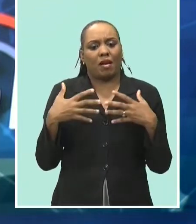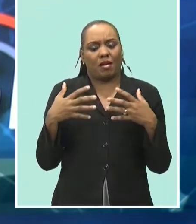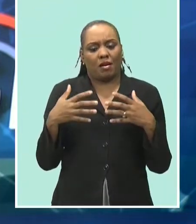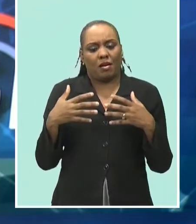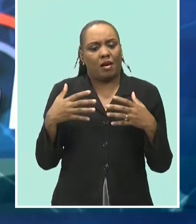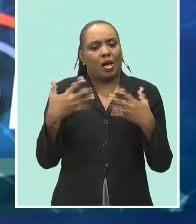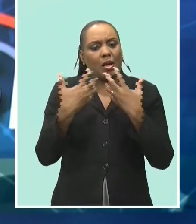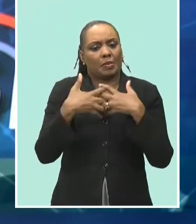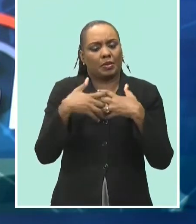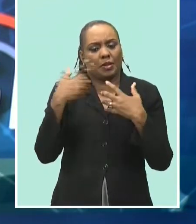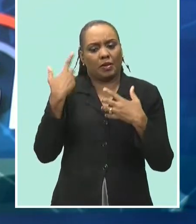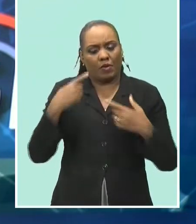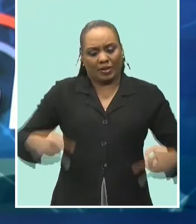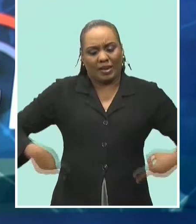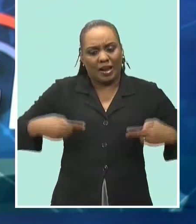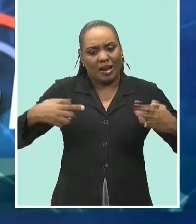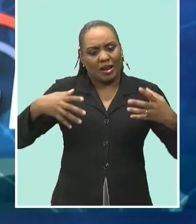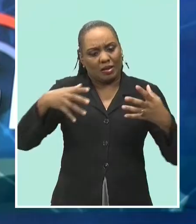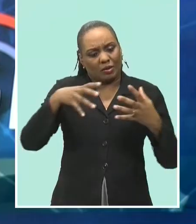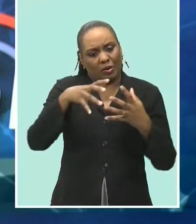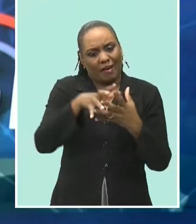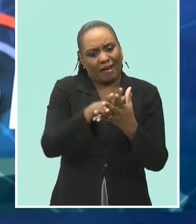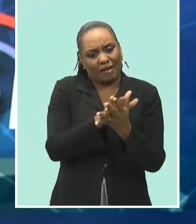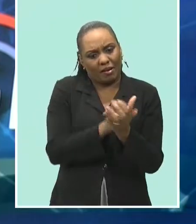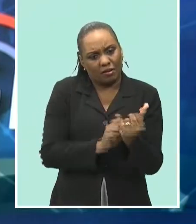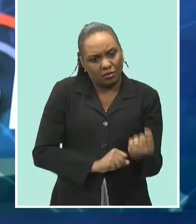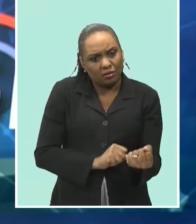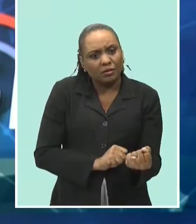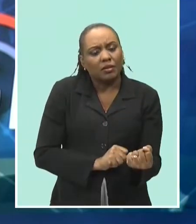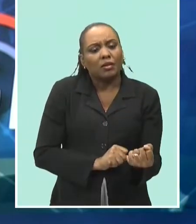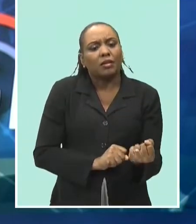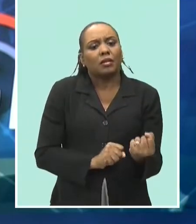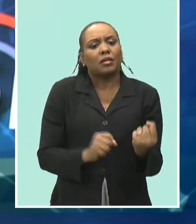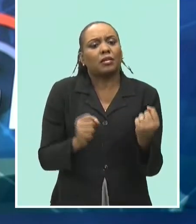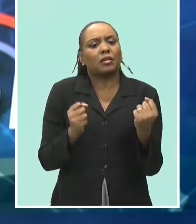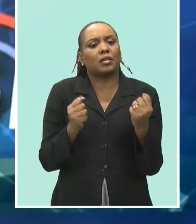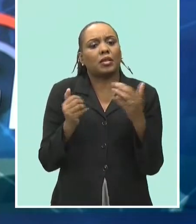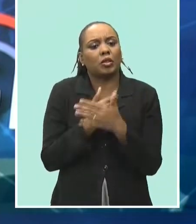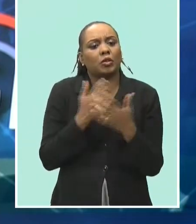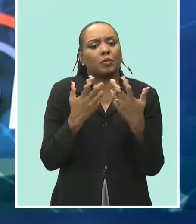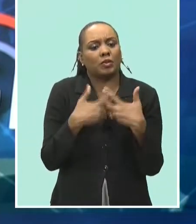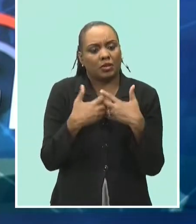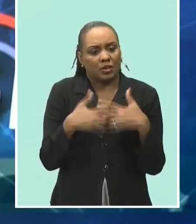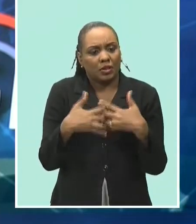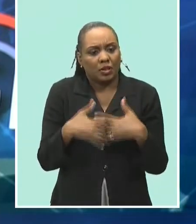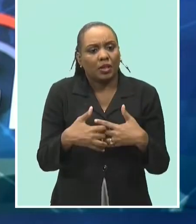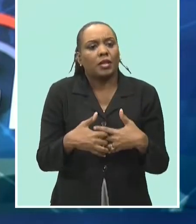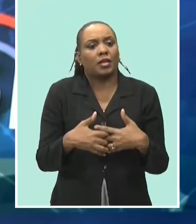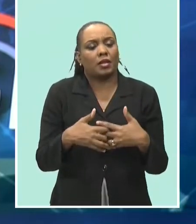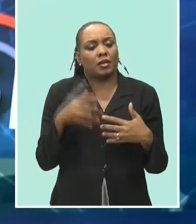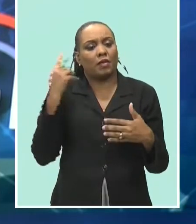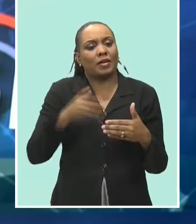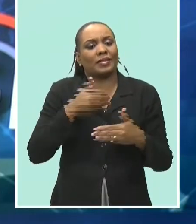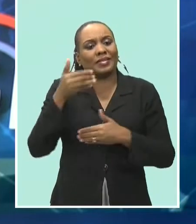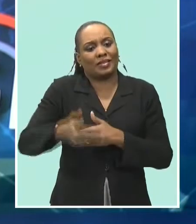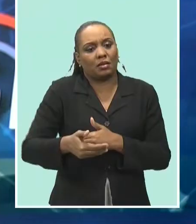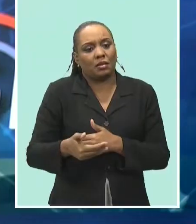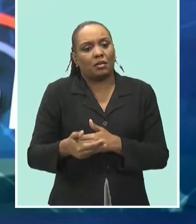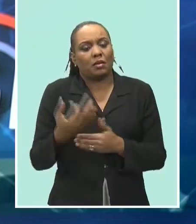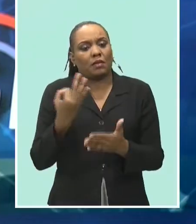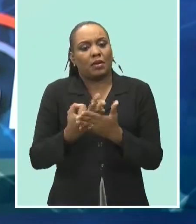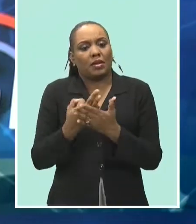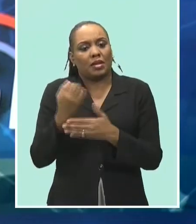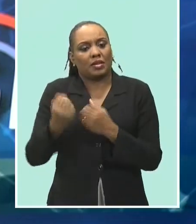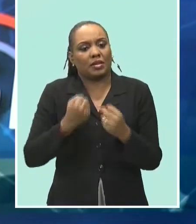from chairman senator rudy grant who says provision for the specialized machinery is being made in the authorities budget for the next financial year